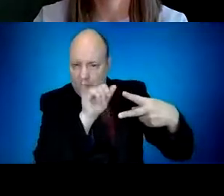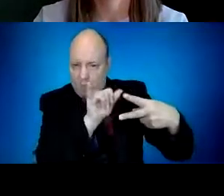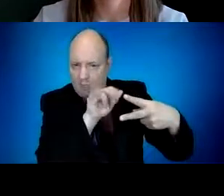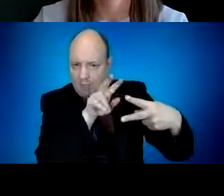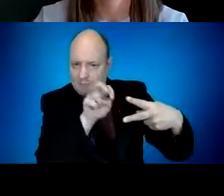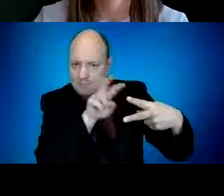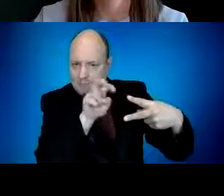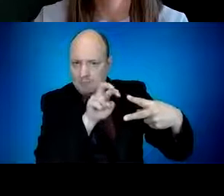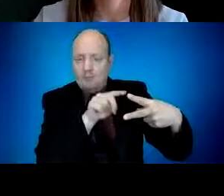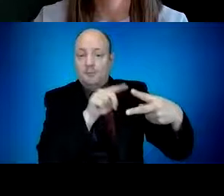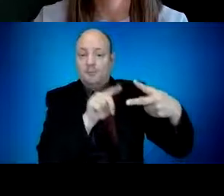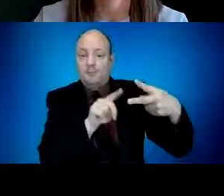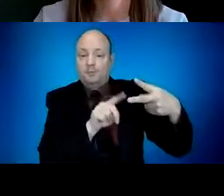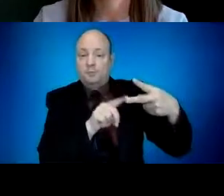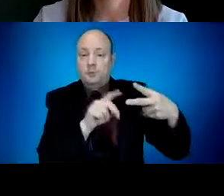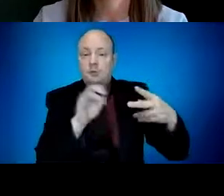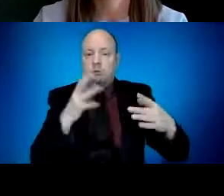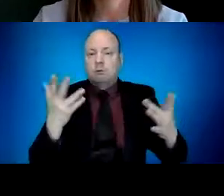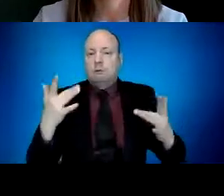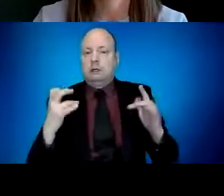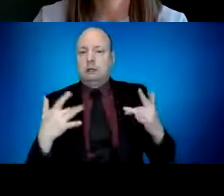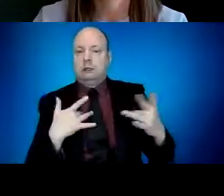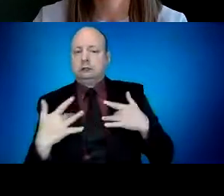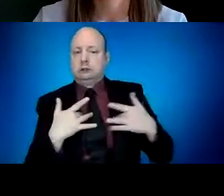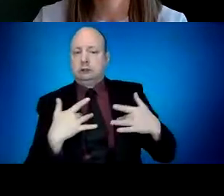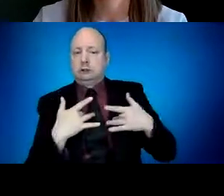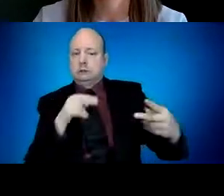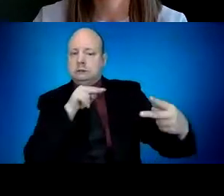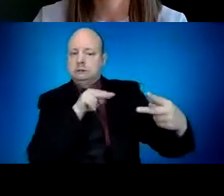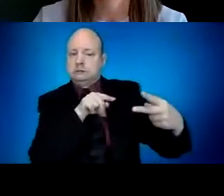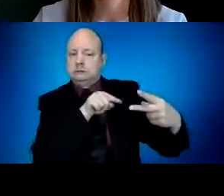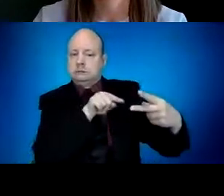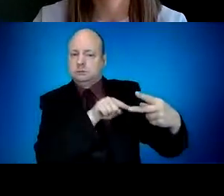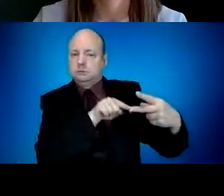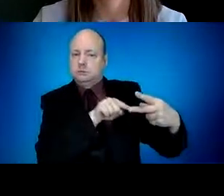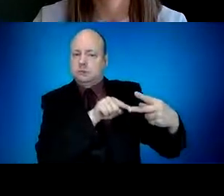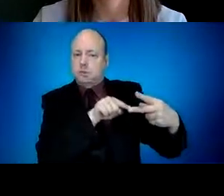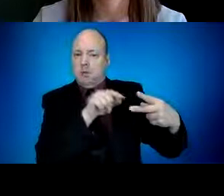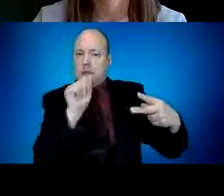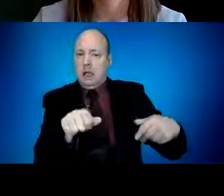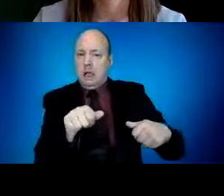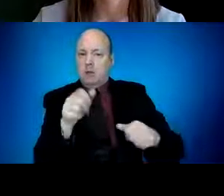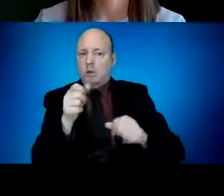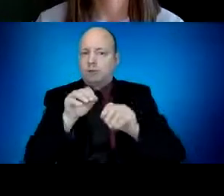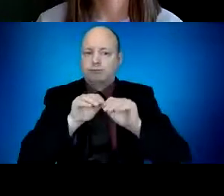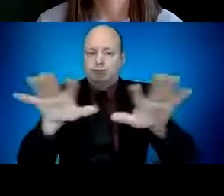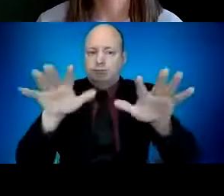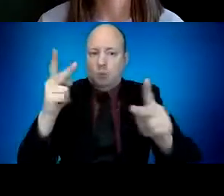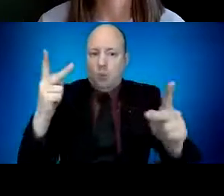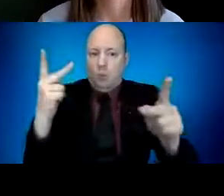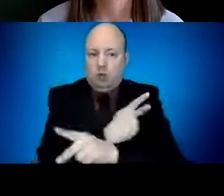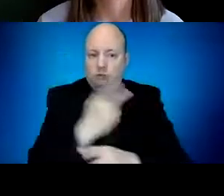increased transmission or increased disease severity or evidence of an effect on testing, treatment, or vaccine effectiveness.